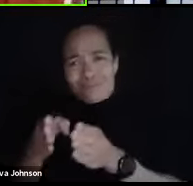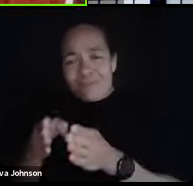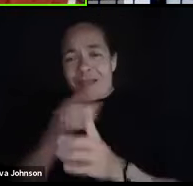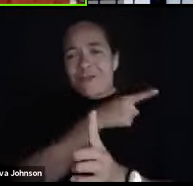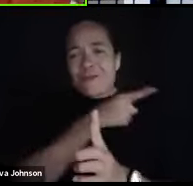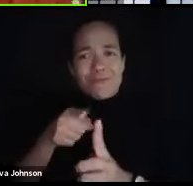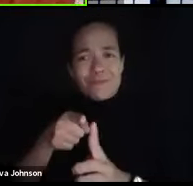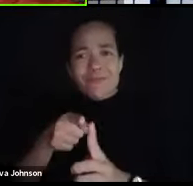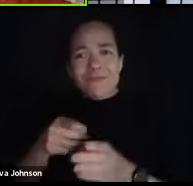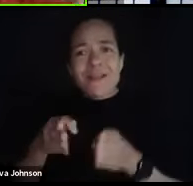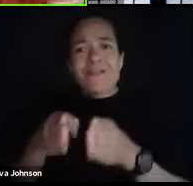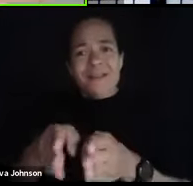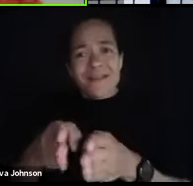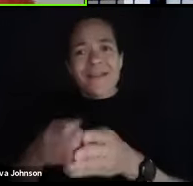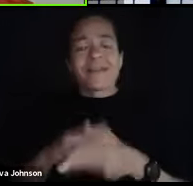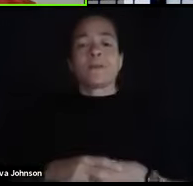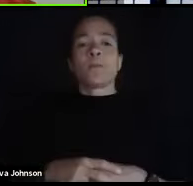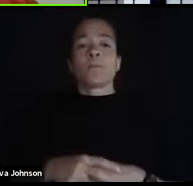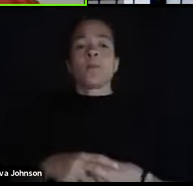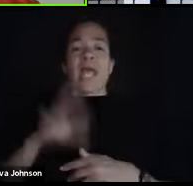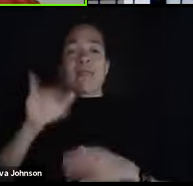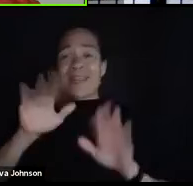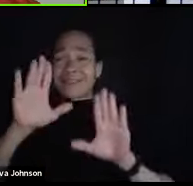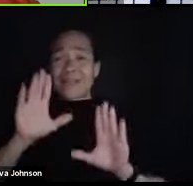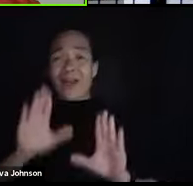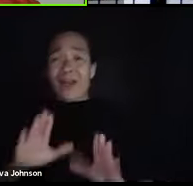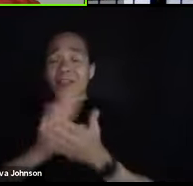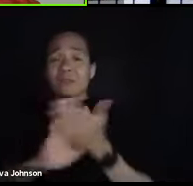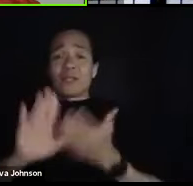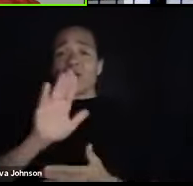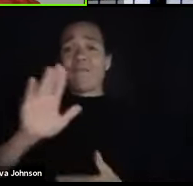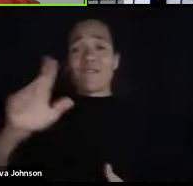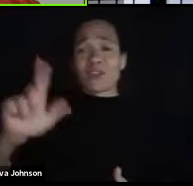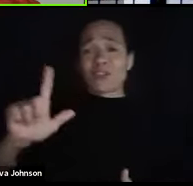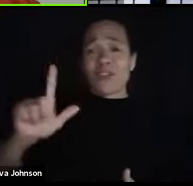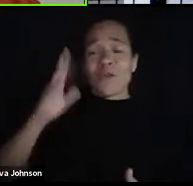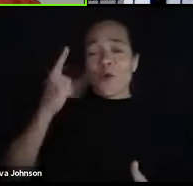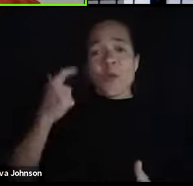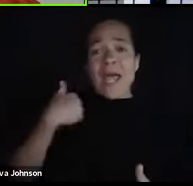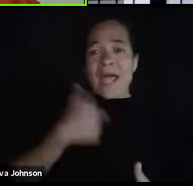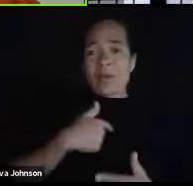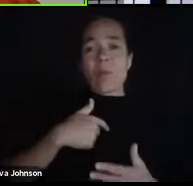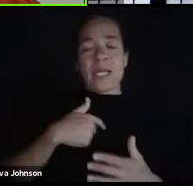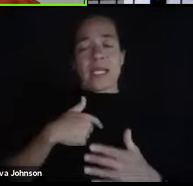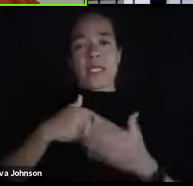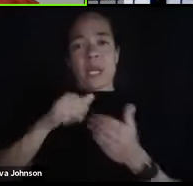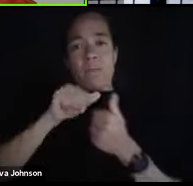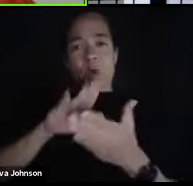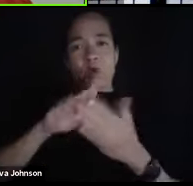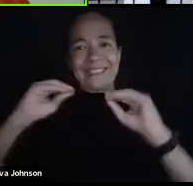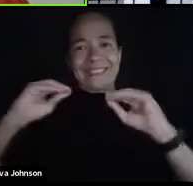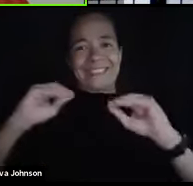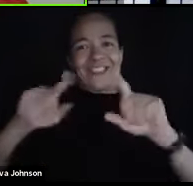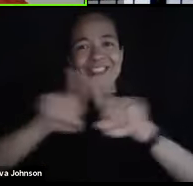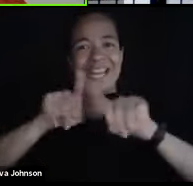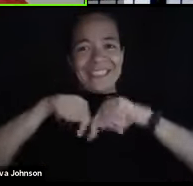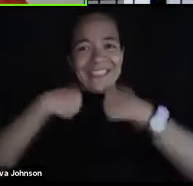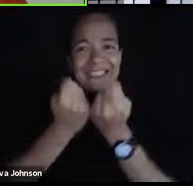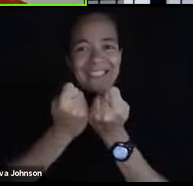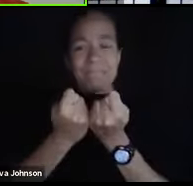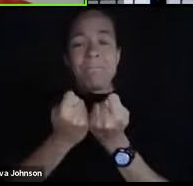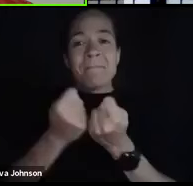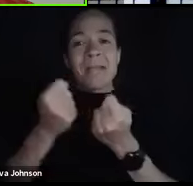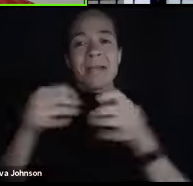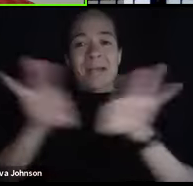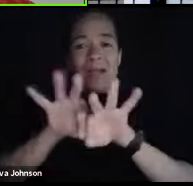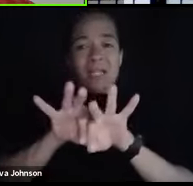think of teaching, excuse me, think of education as a team effort. And that's very important. So, yes, awesome.